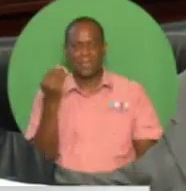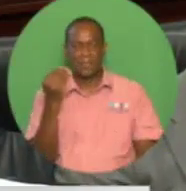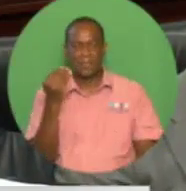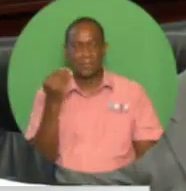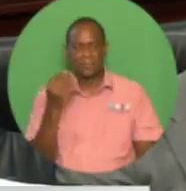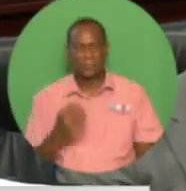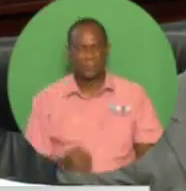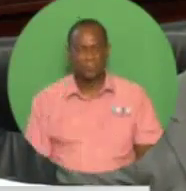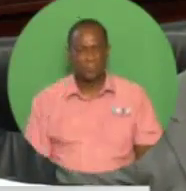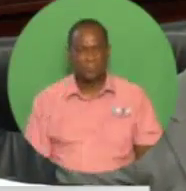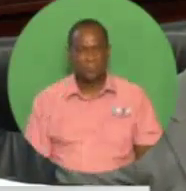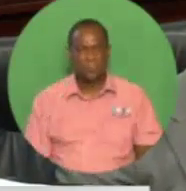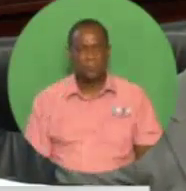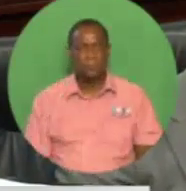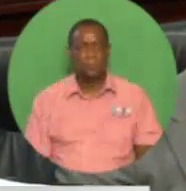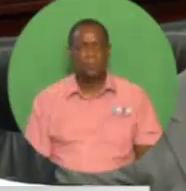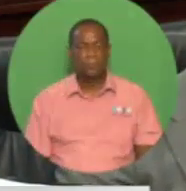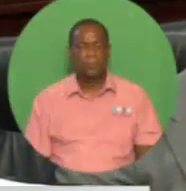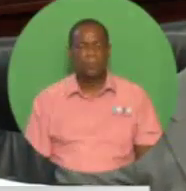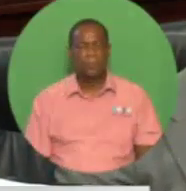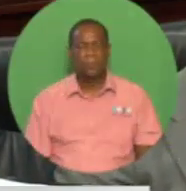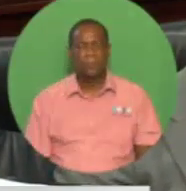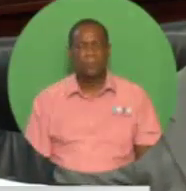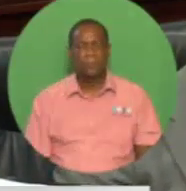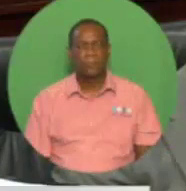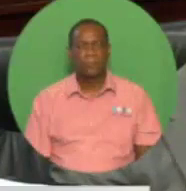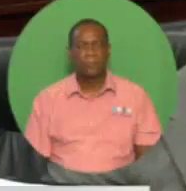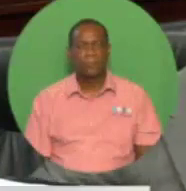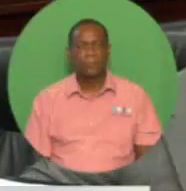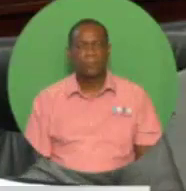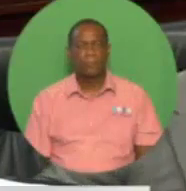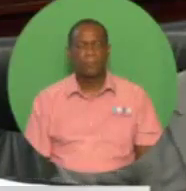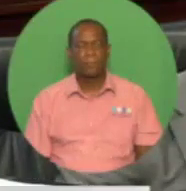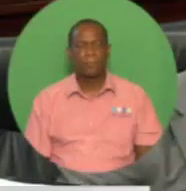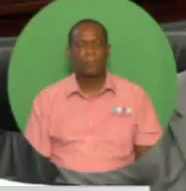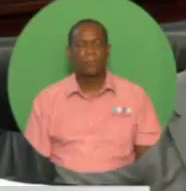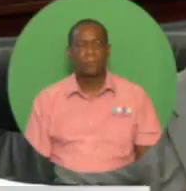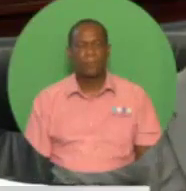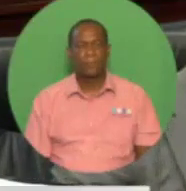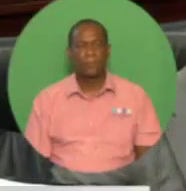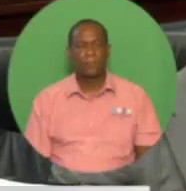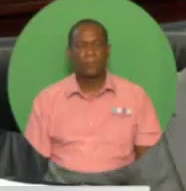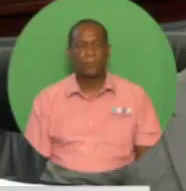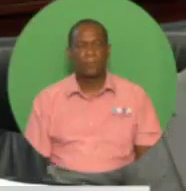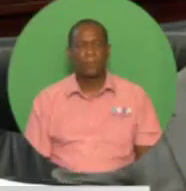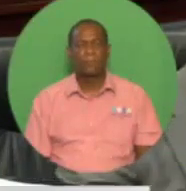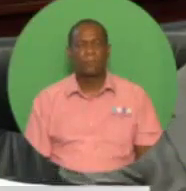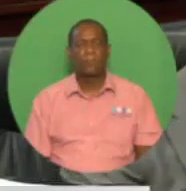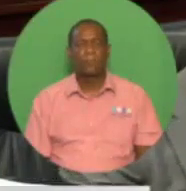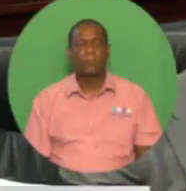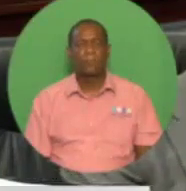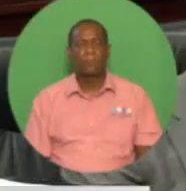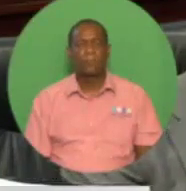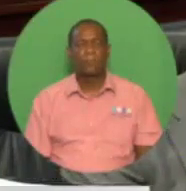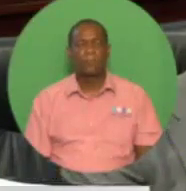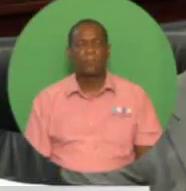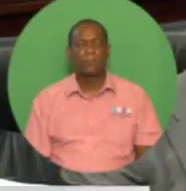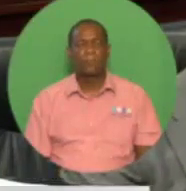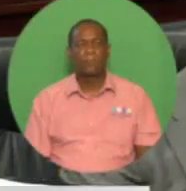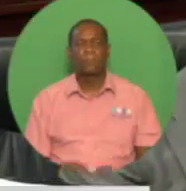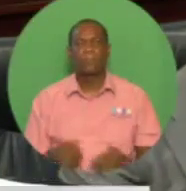as opposed to the $60-plus billion of the past, is being achieved in line with the actual revenue potential of the country,